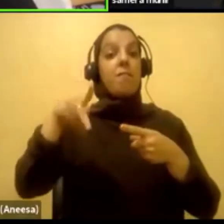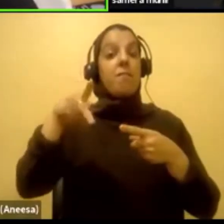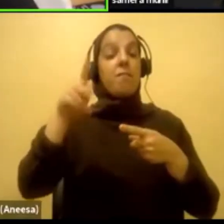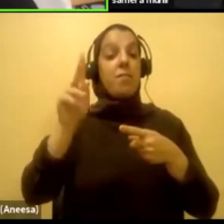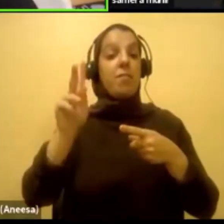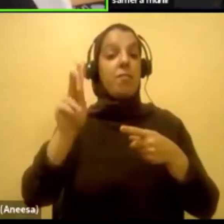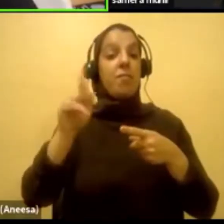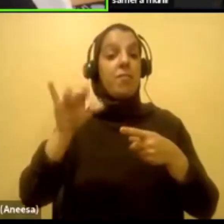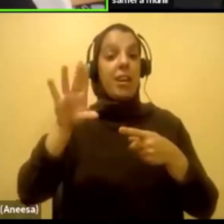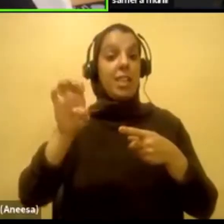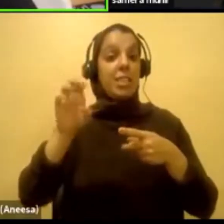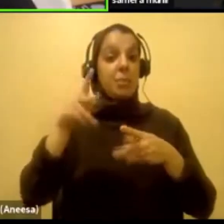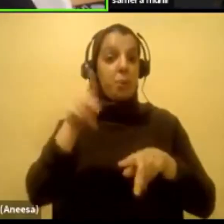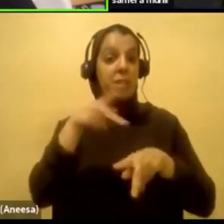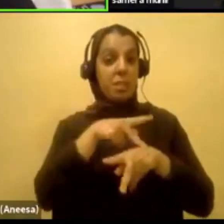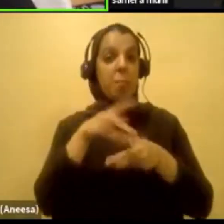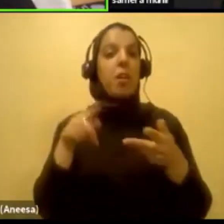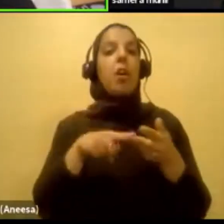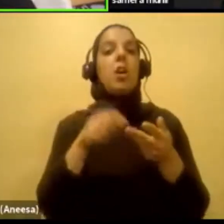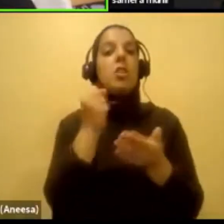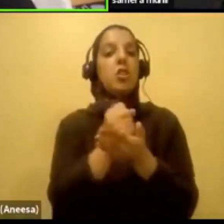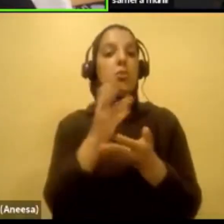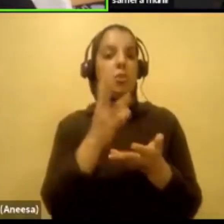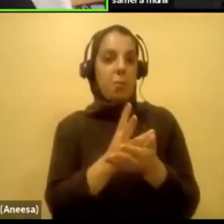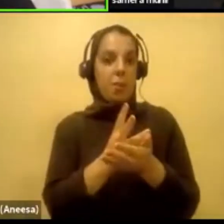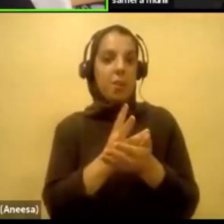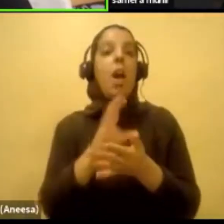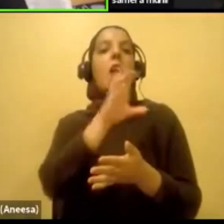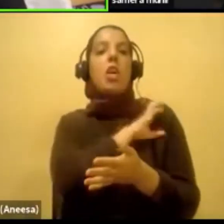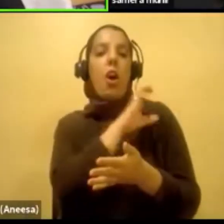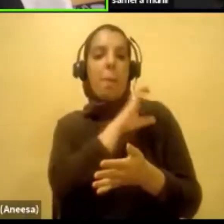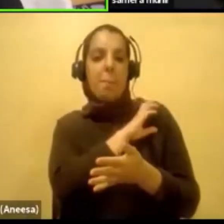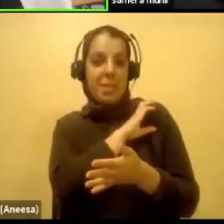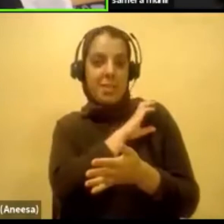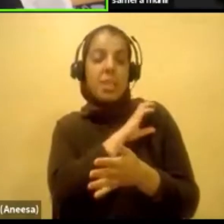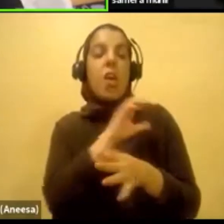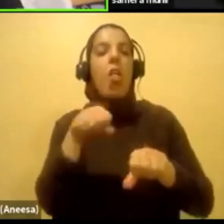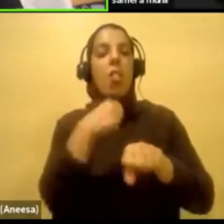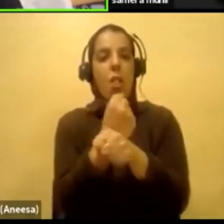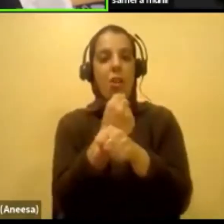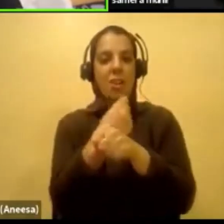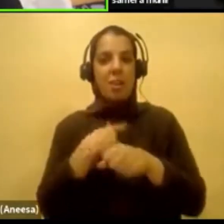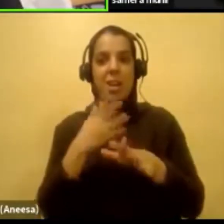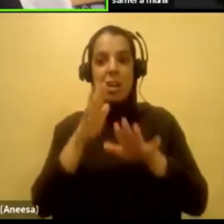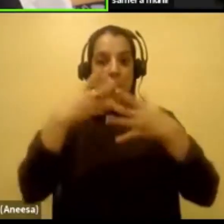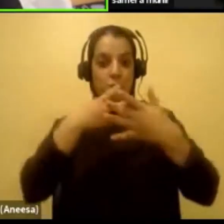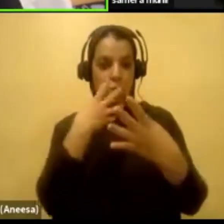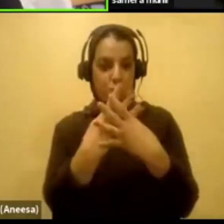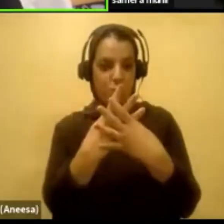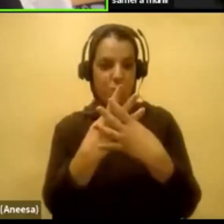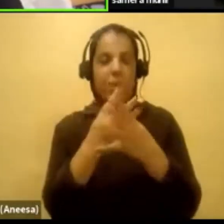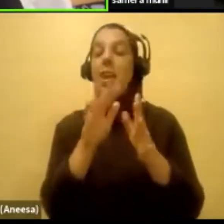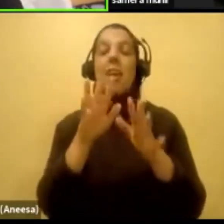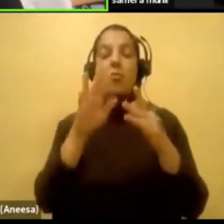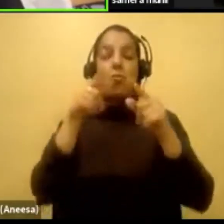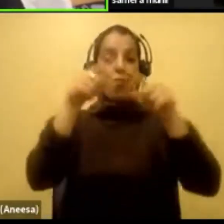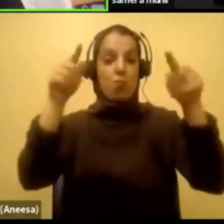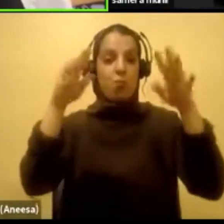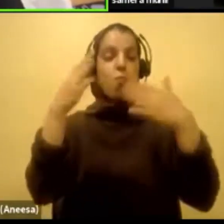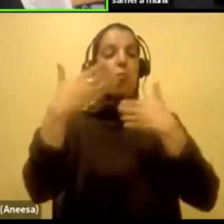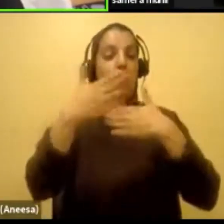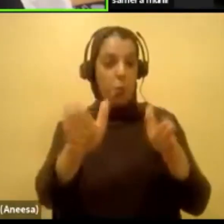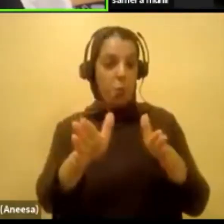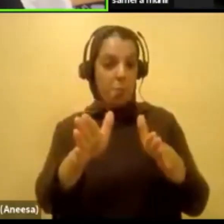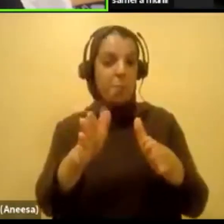a social worker. I was locked in a room with police officers too. Because they had held me under suspicion that allegedly